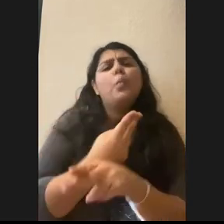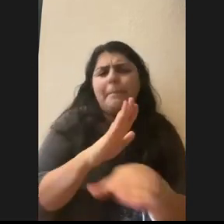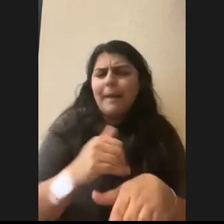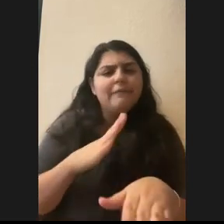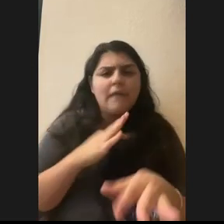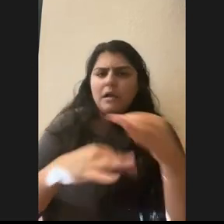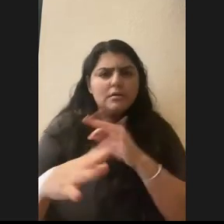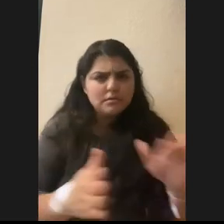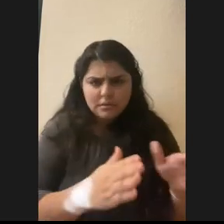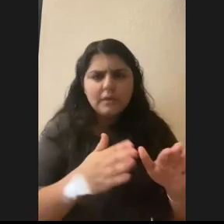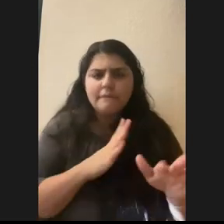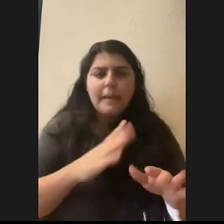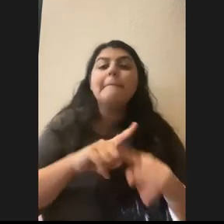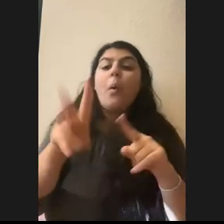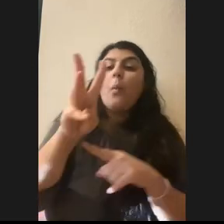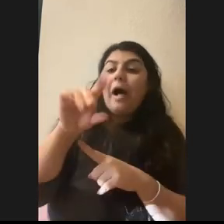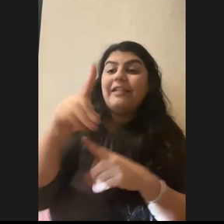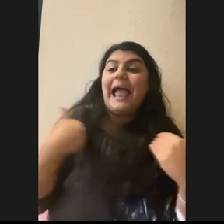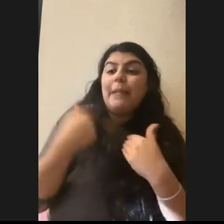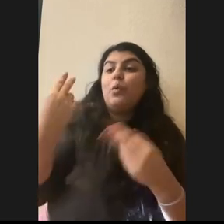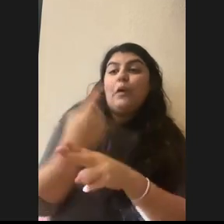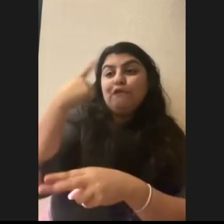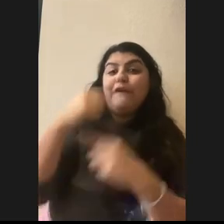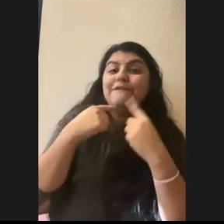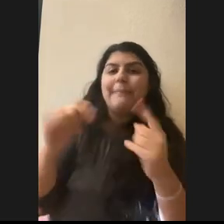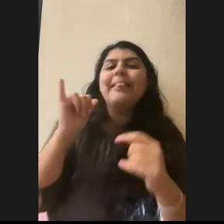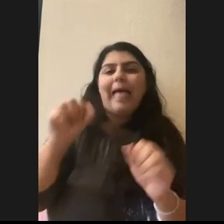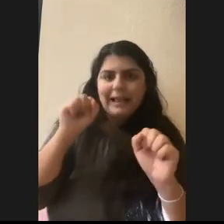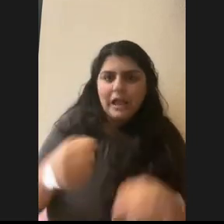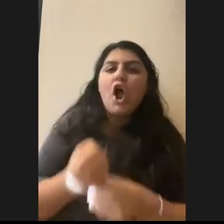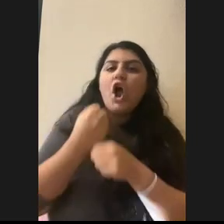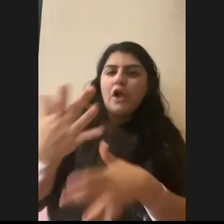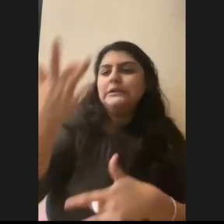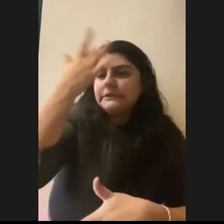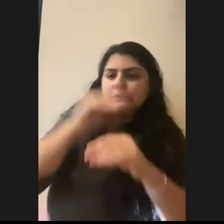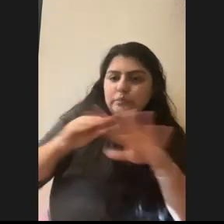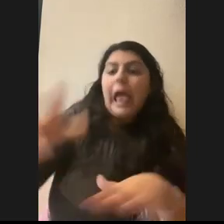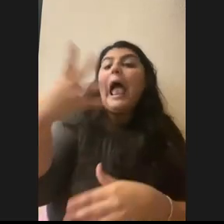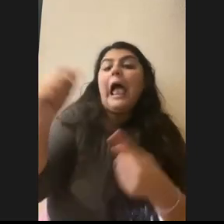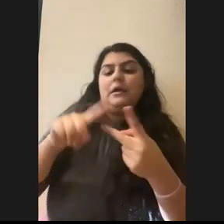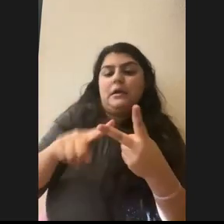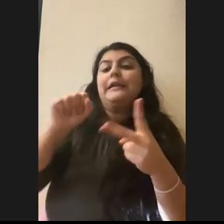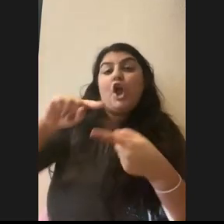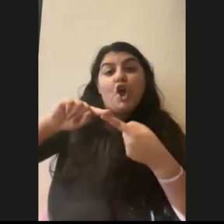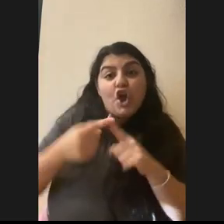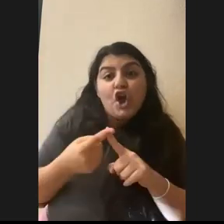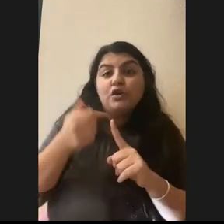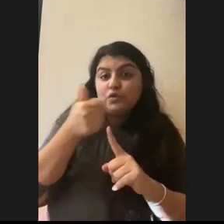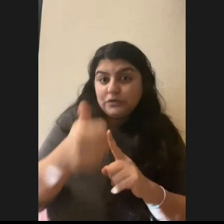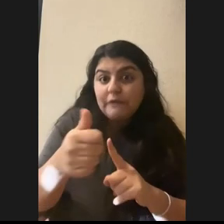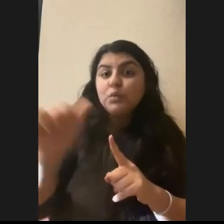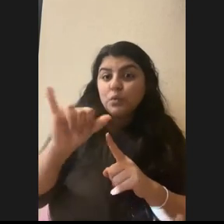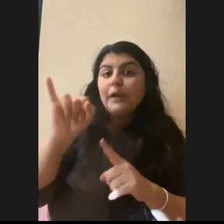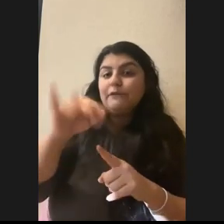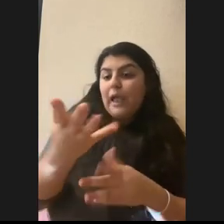I'm using wild animals for fame, um, which can spread disease and get you hurt as well. If you're hand feeding them and just habitat